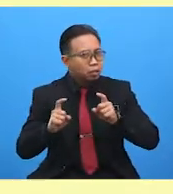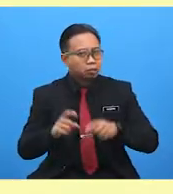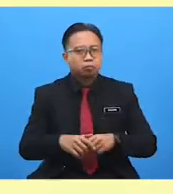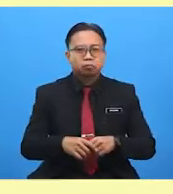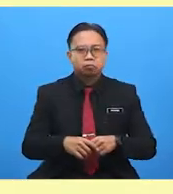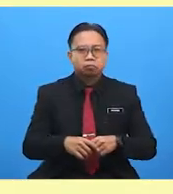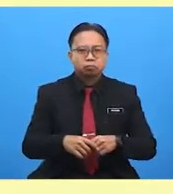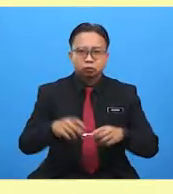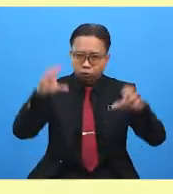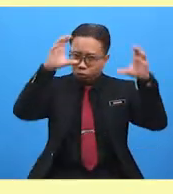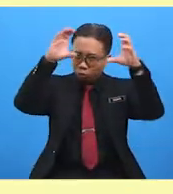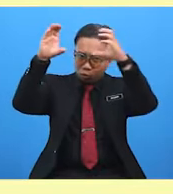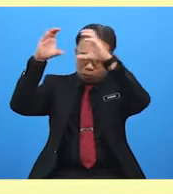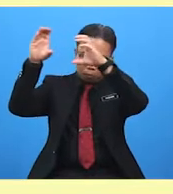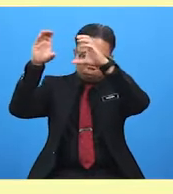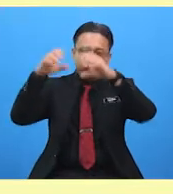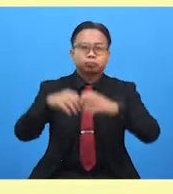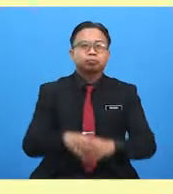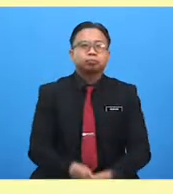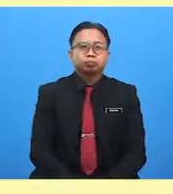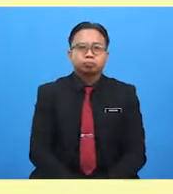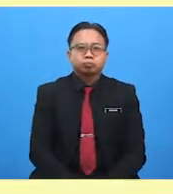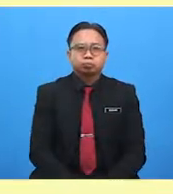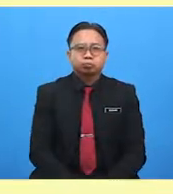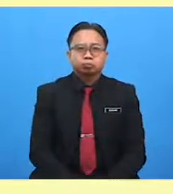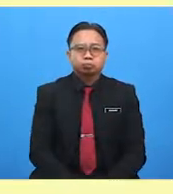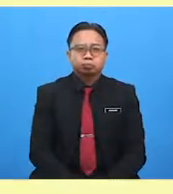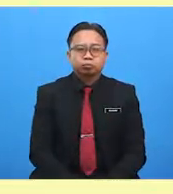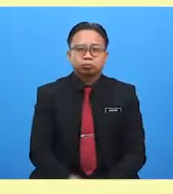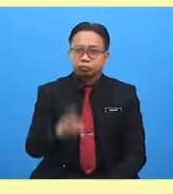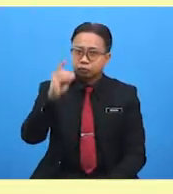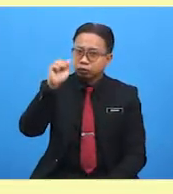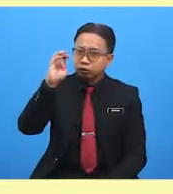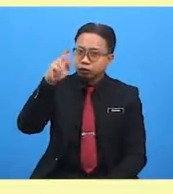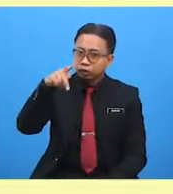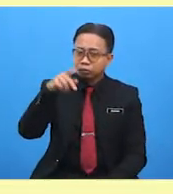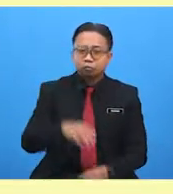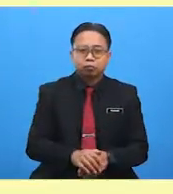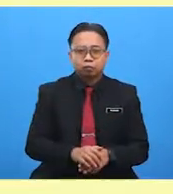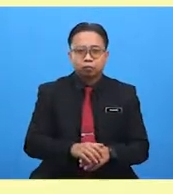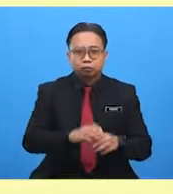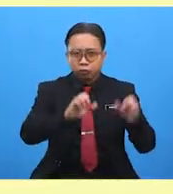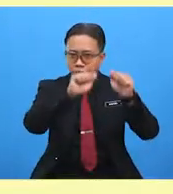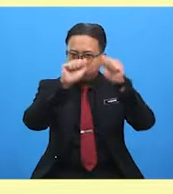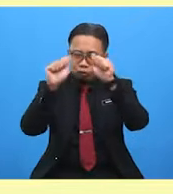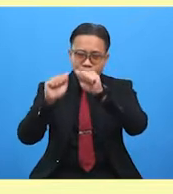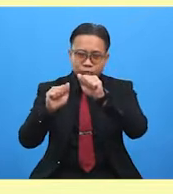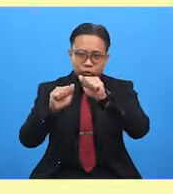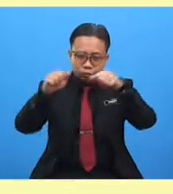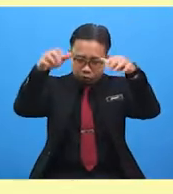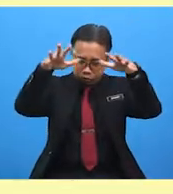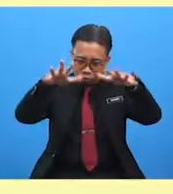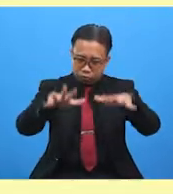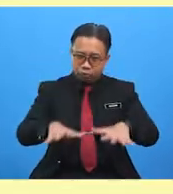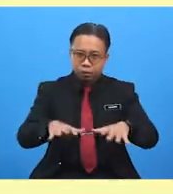Stormy. Cloudy. Damp. Foggy. Snowy.